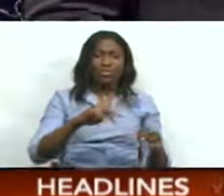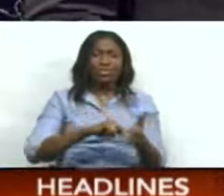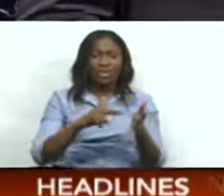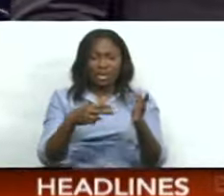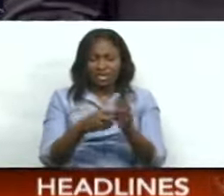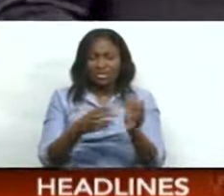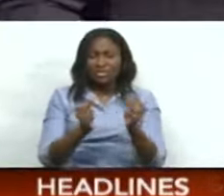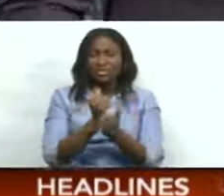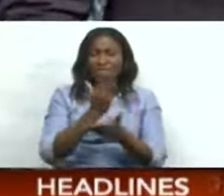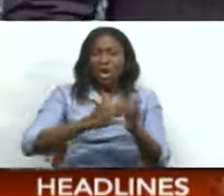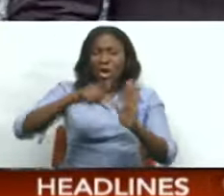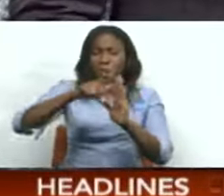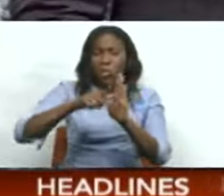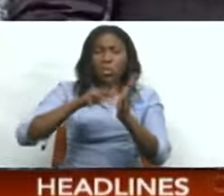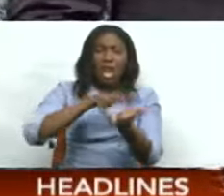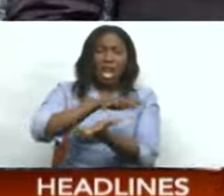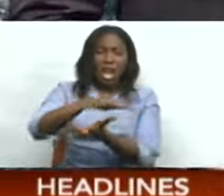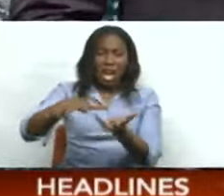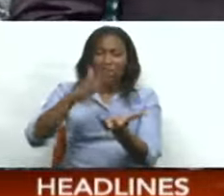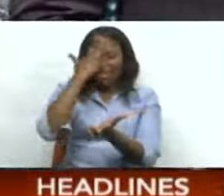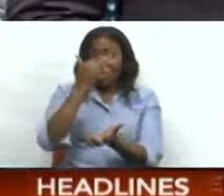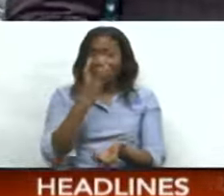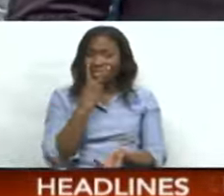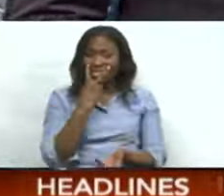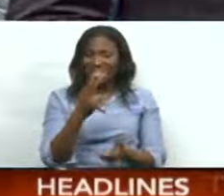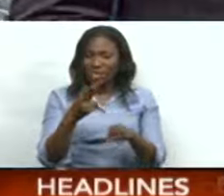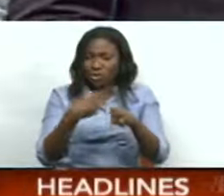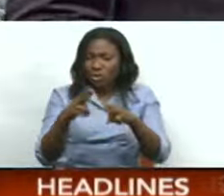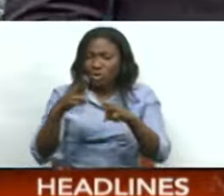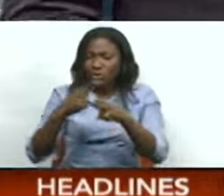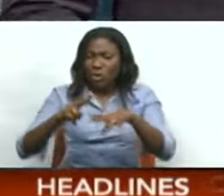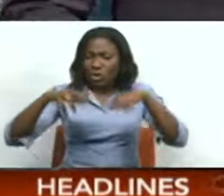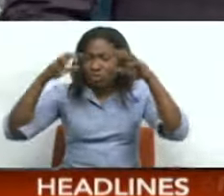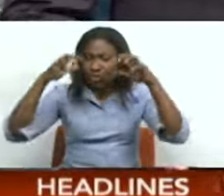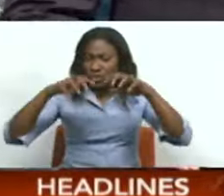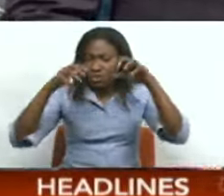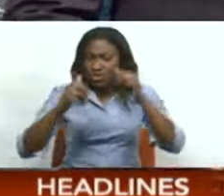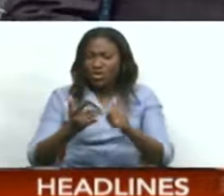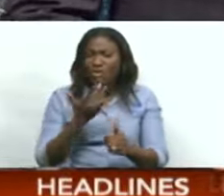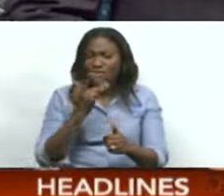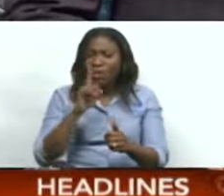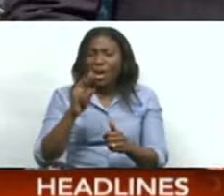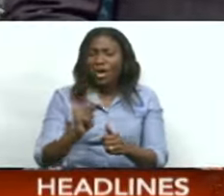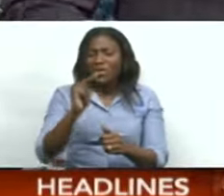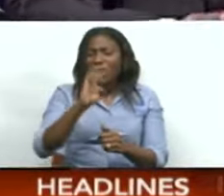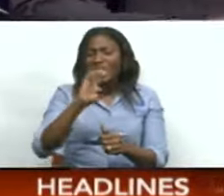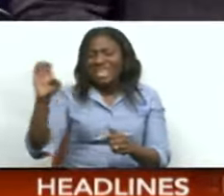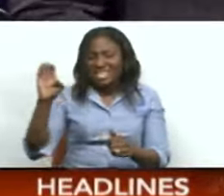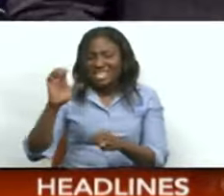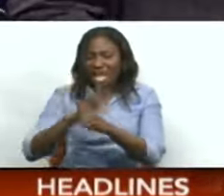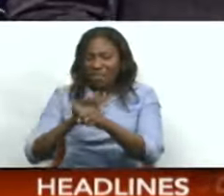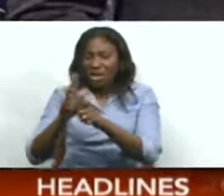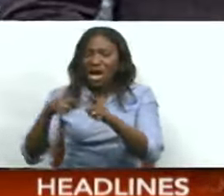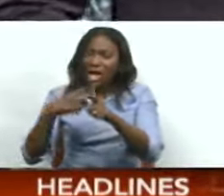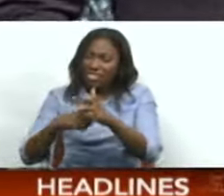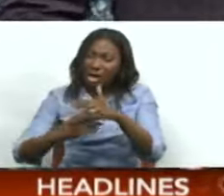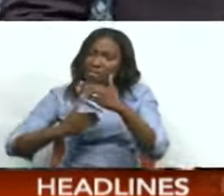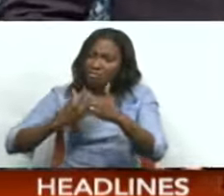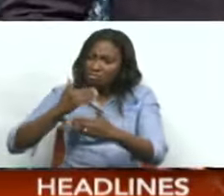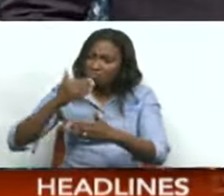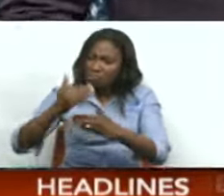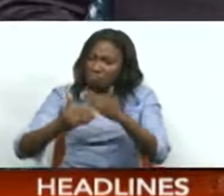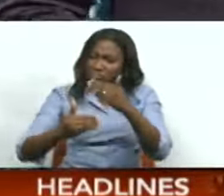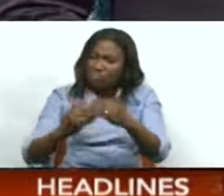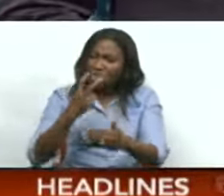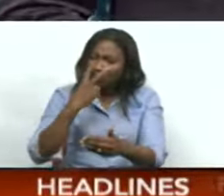some low-level cloud patches. That's why we're seeing these brief isolated showers favoring northeastern areas initially. And as the day heats up, we are